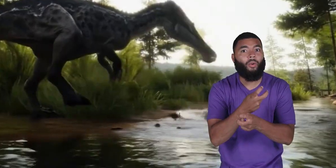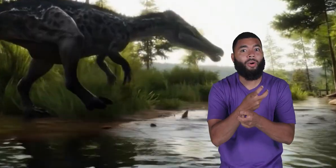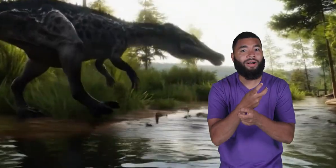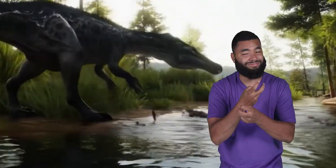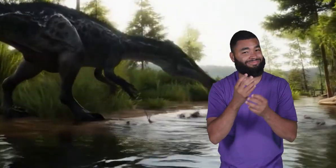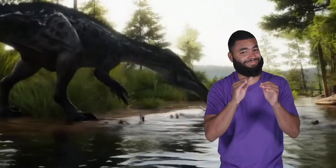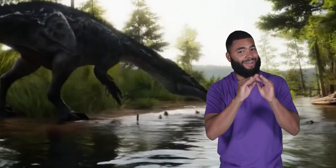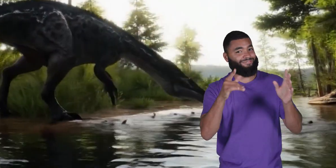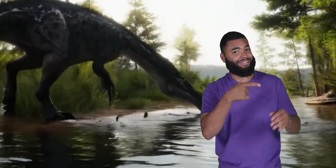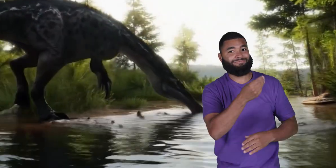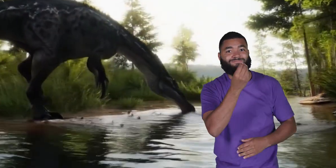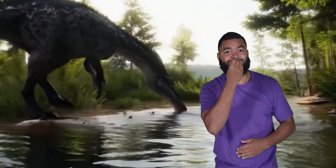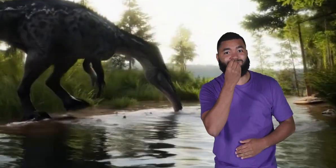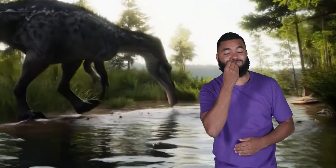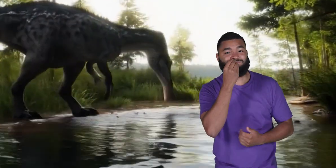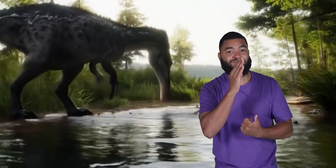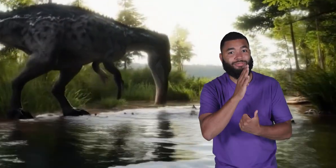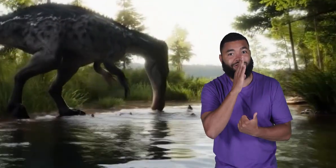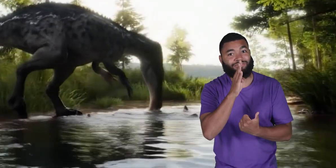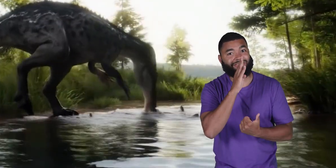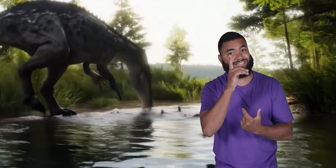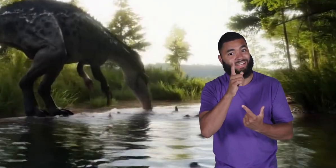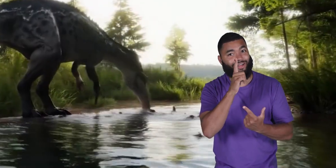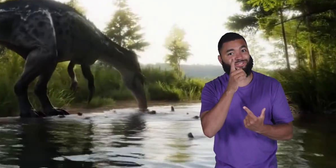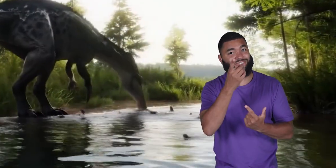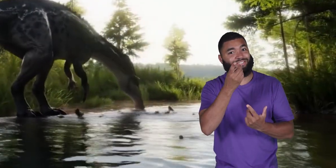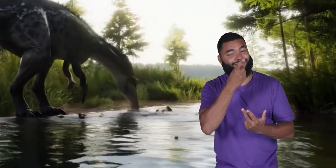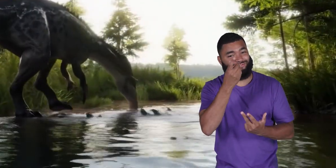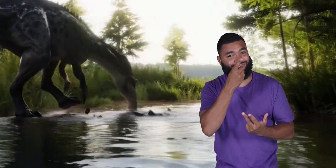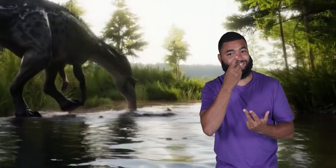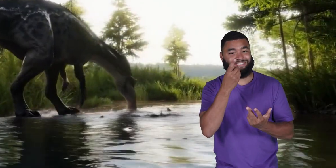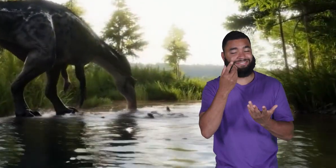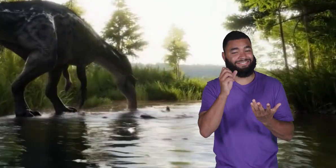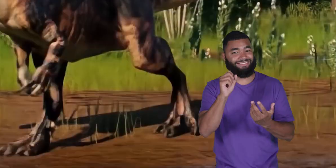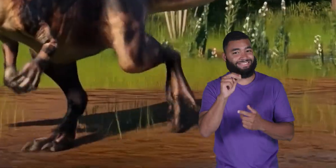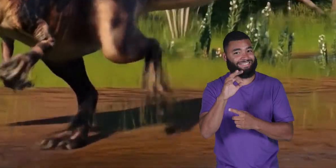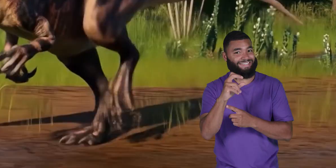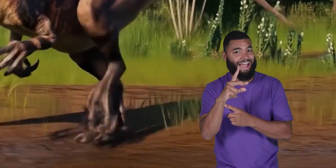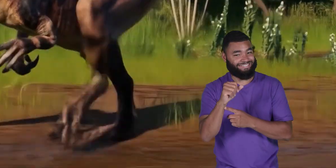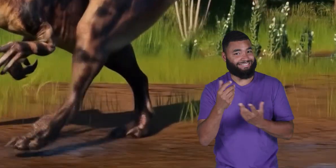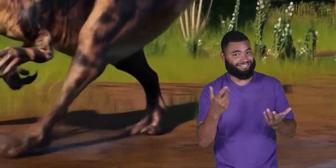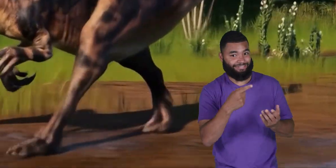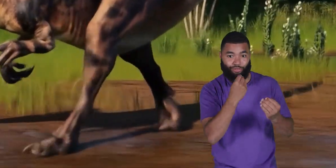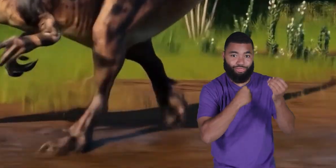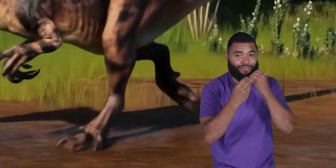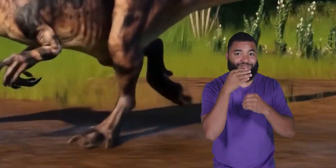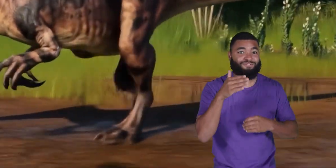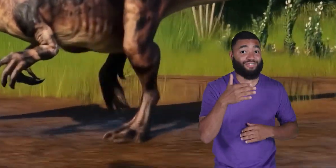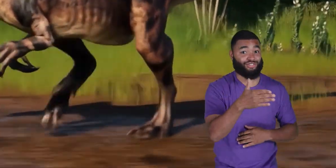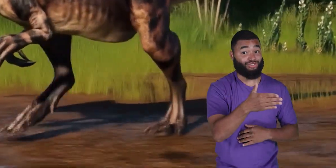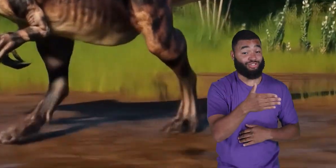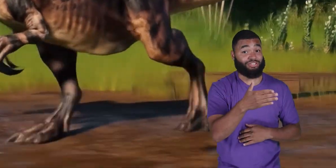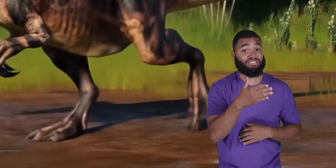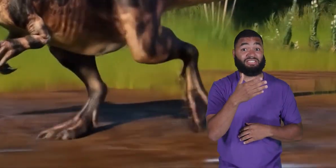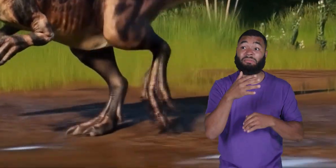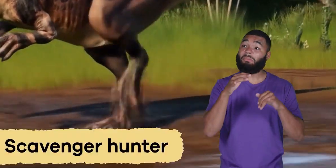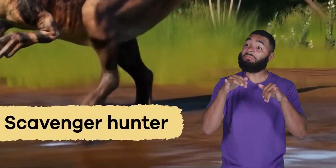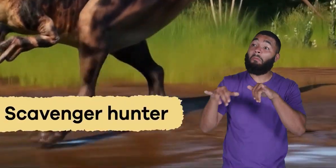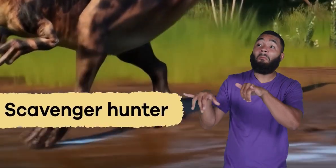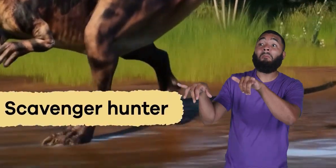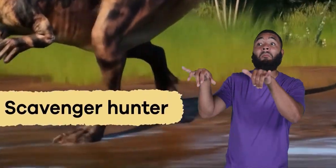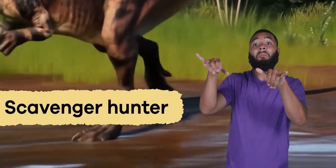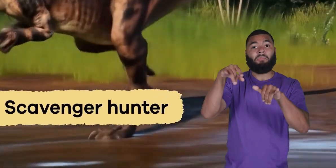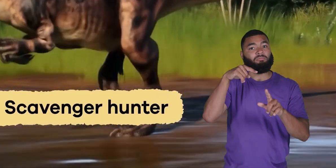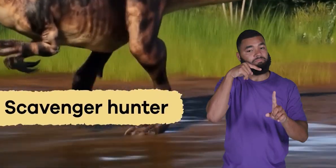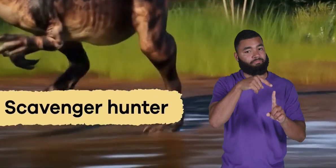baryonyx had for breakfast, lunch, dinner, and snacks. Like many carnivores, it was probably also a